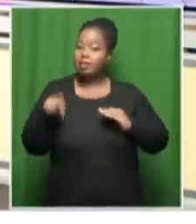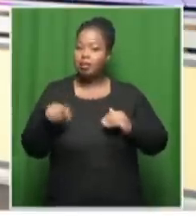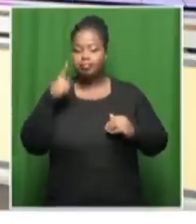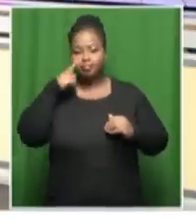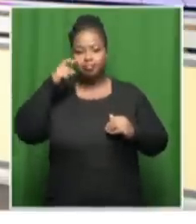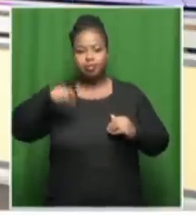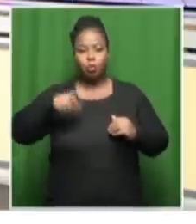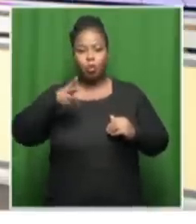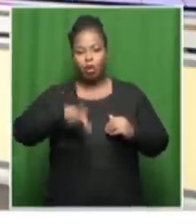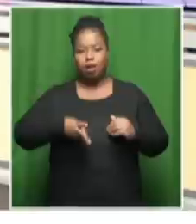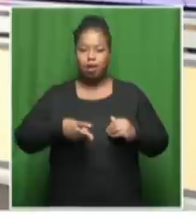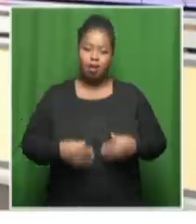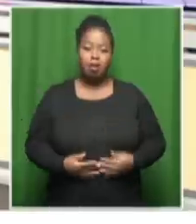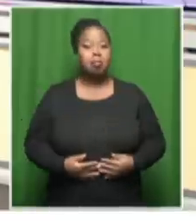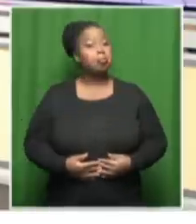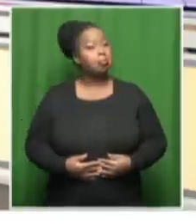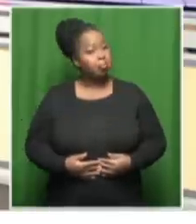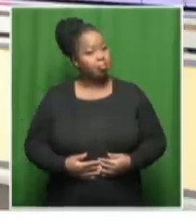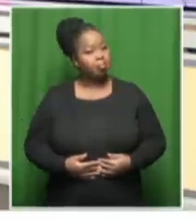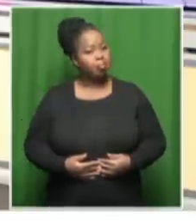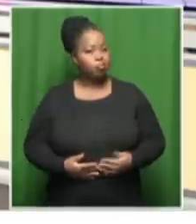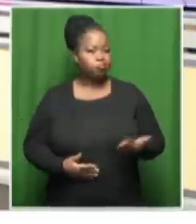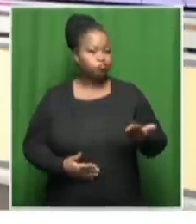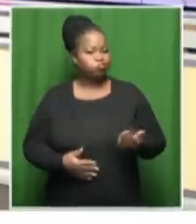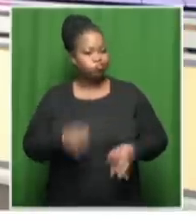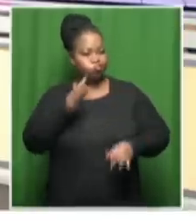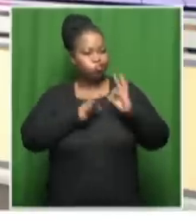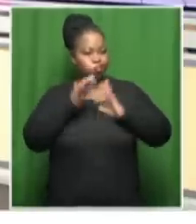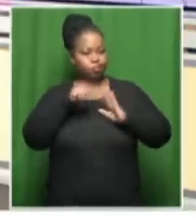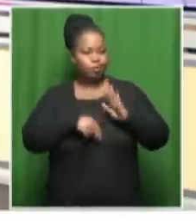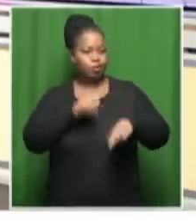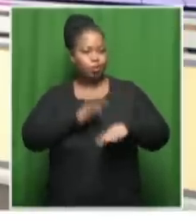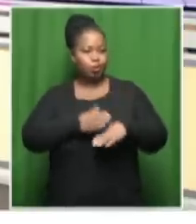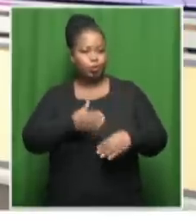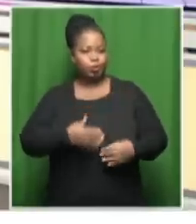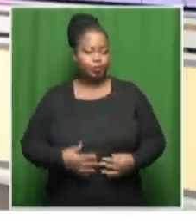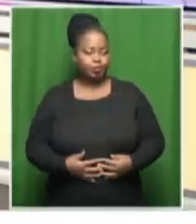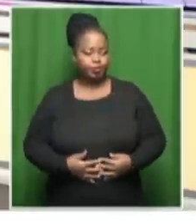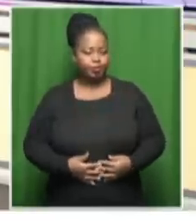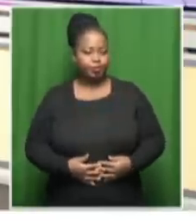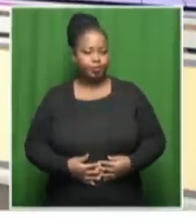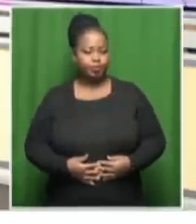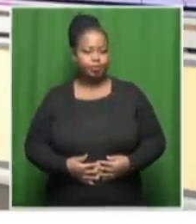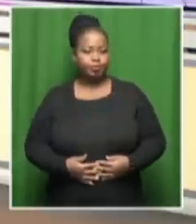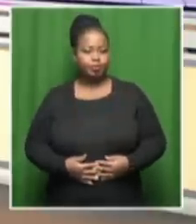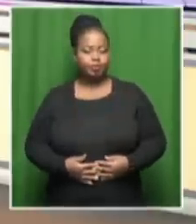stand. This should be an interesting one. Let's kind of get an understanding of where we should be going with the trial.